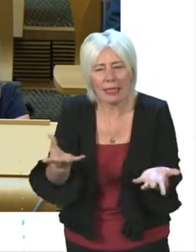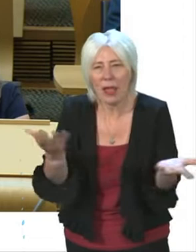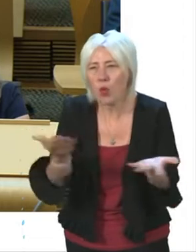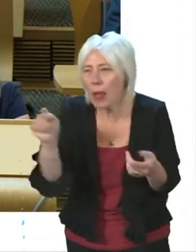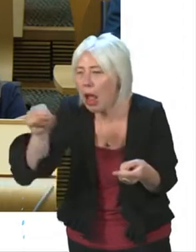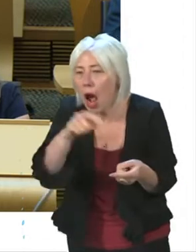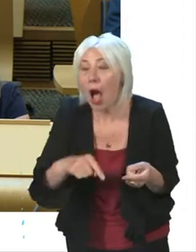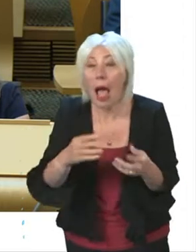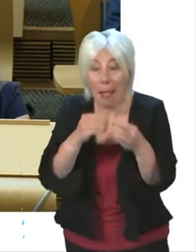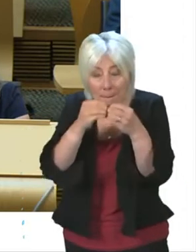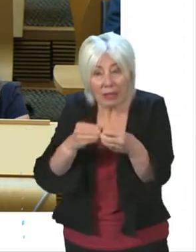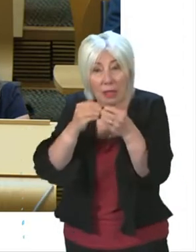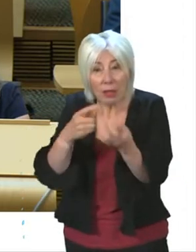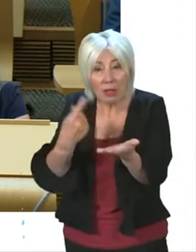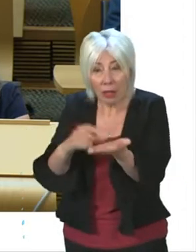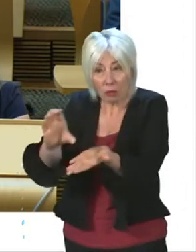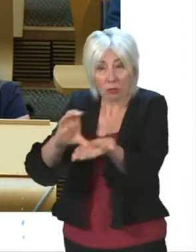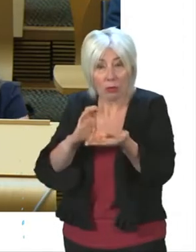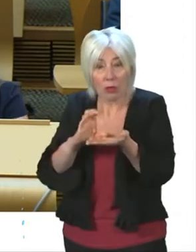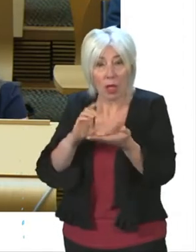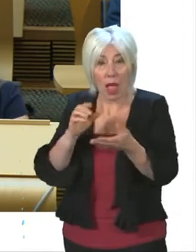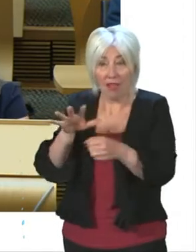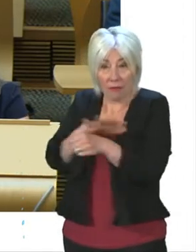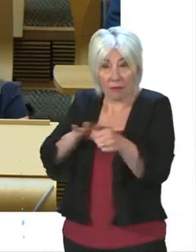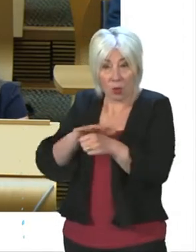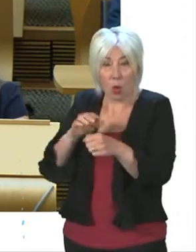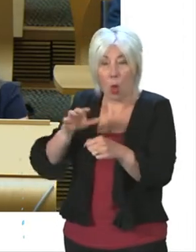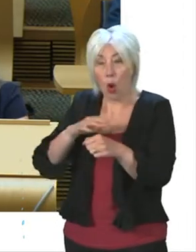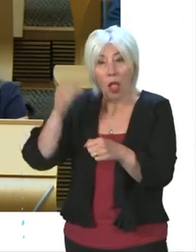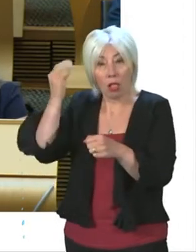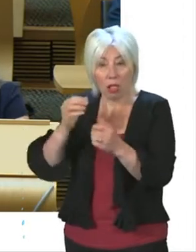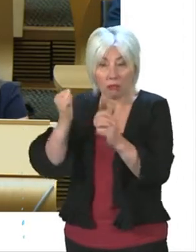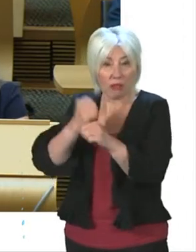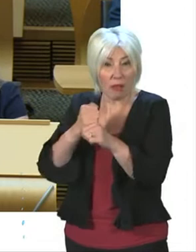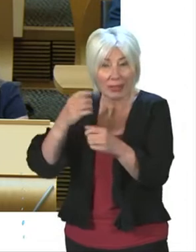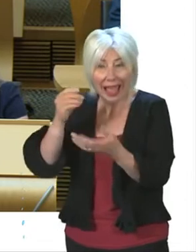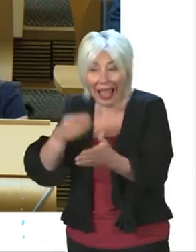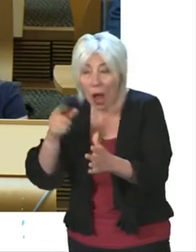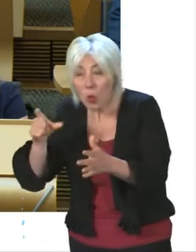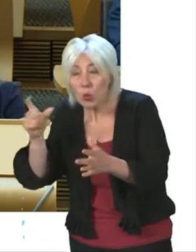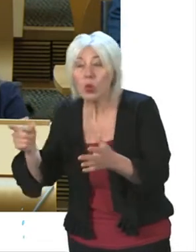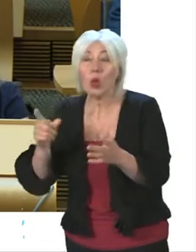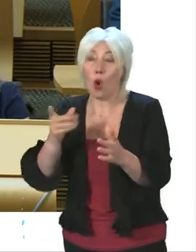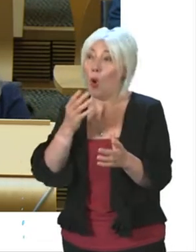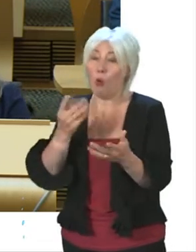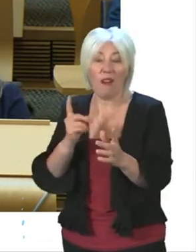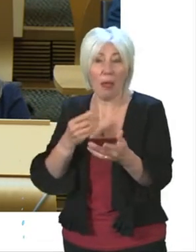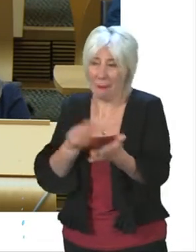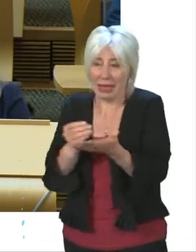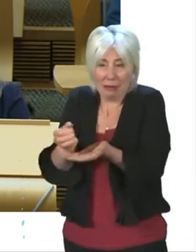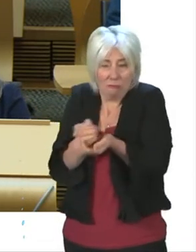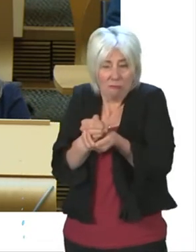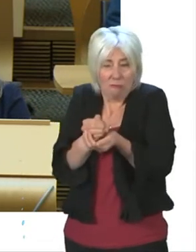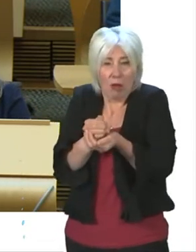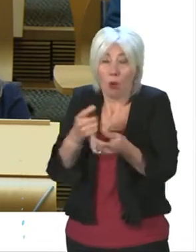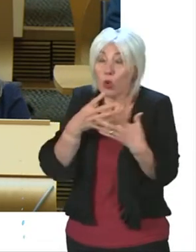billions of pounds of reserves sitting in IJB accounts or local government accounts. That is money that should be spent on the recovery. And on the spending review,